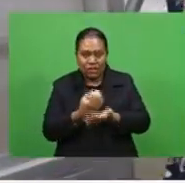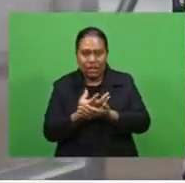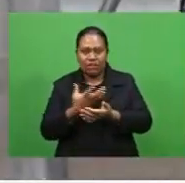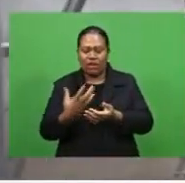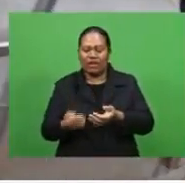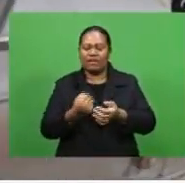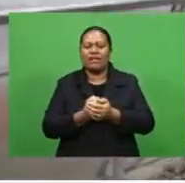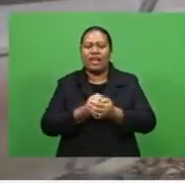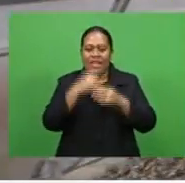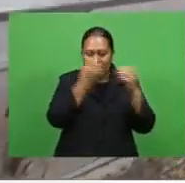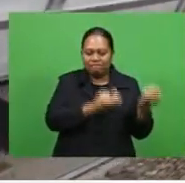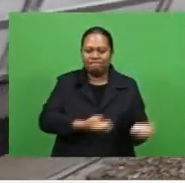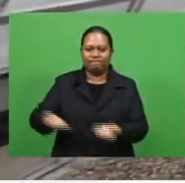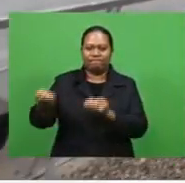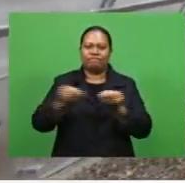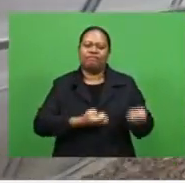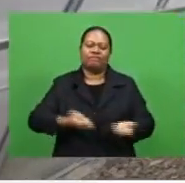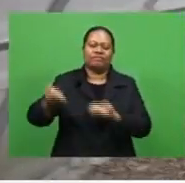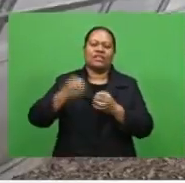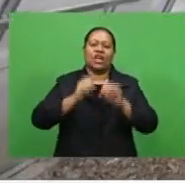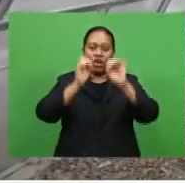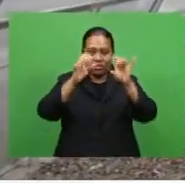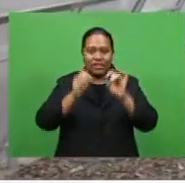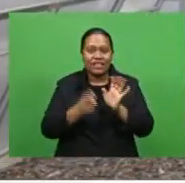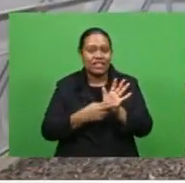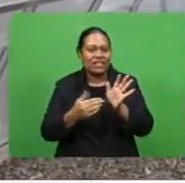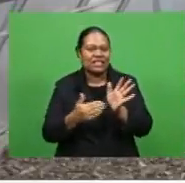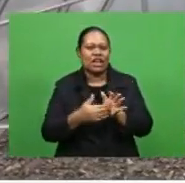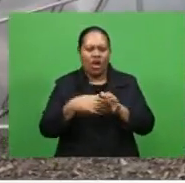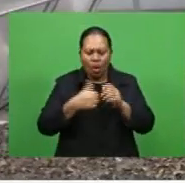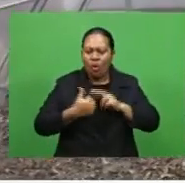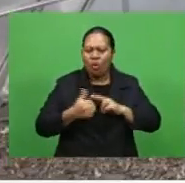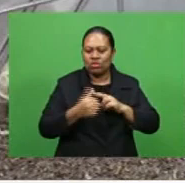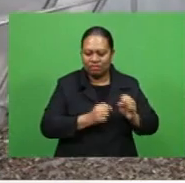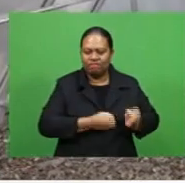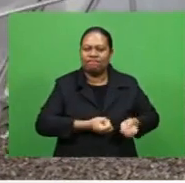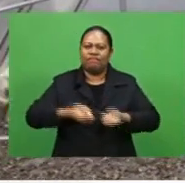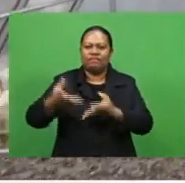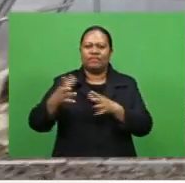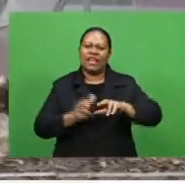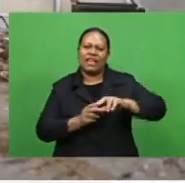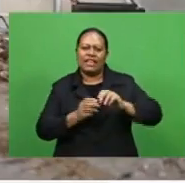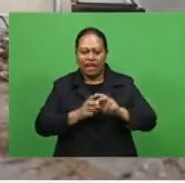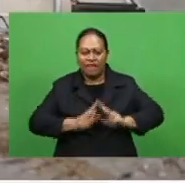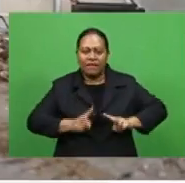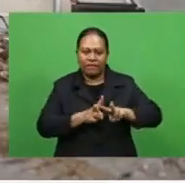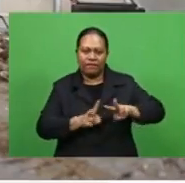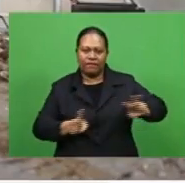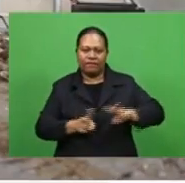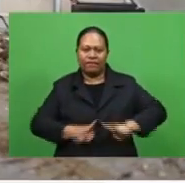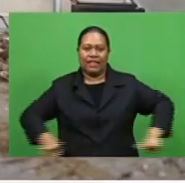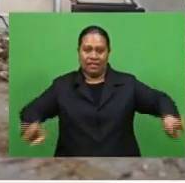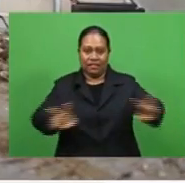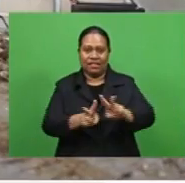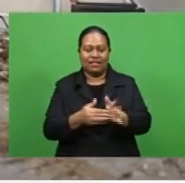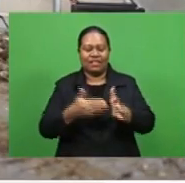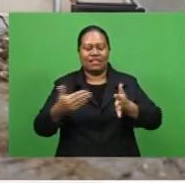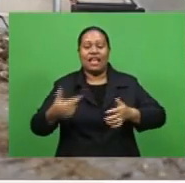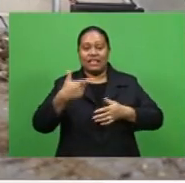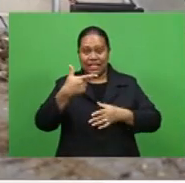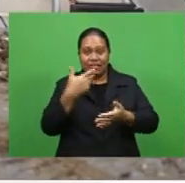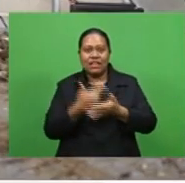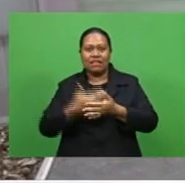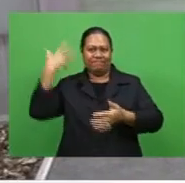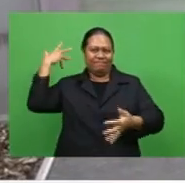exports cover to New Zealand and Australia and also supplies cover to major dealers in vitilevo after seven years of using the